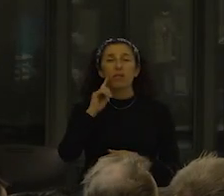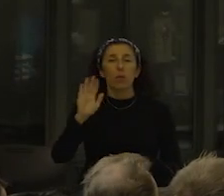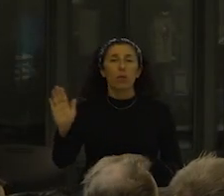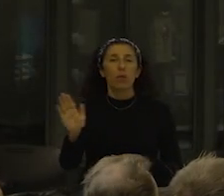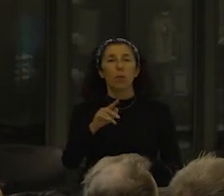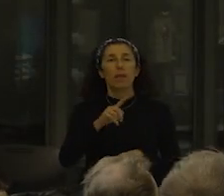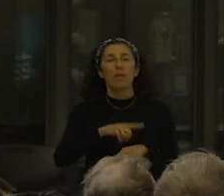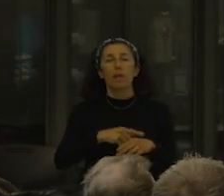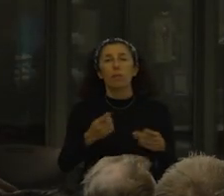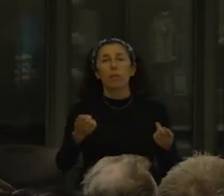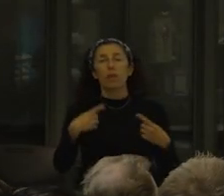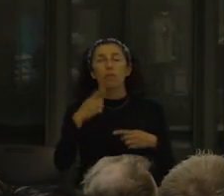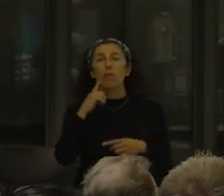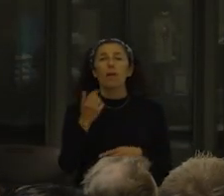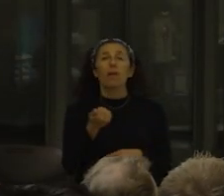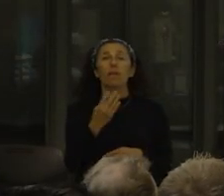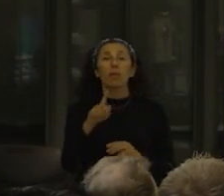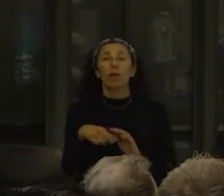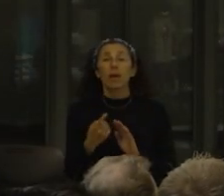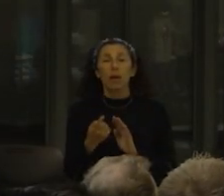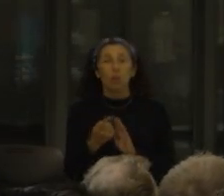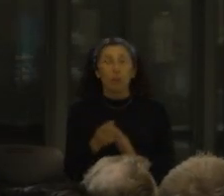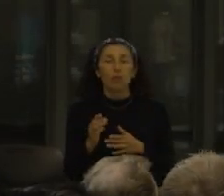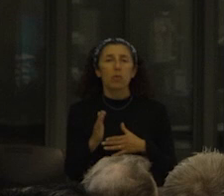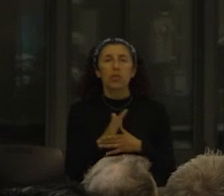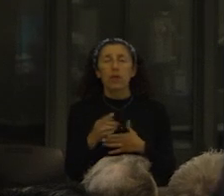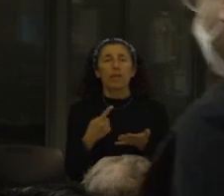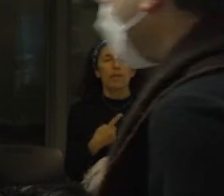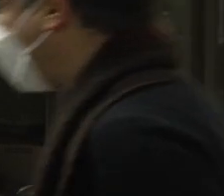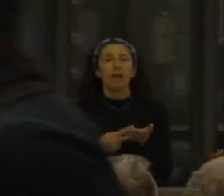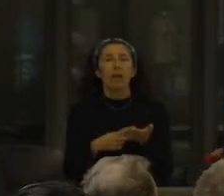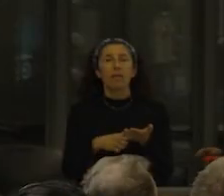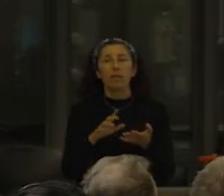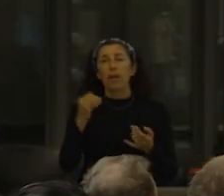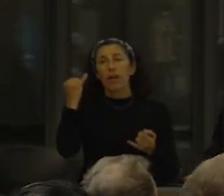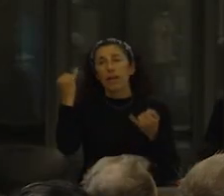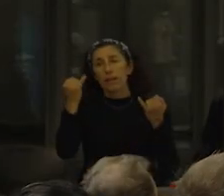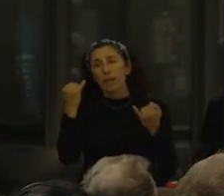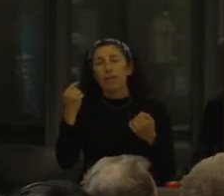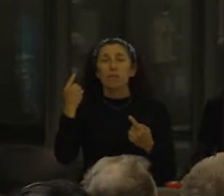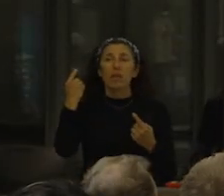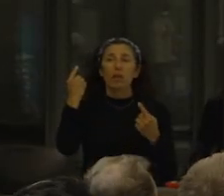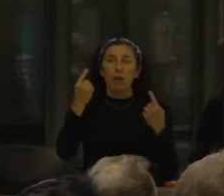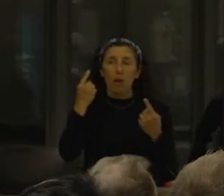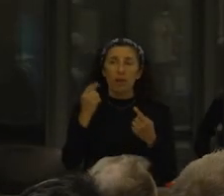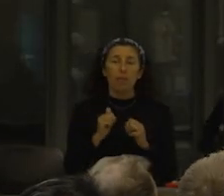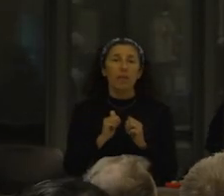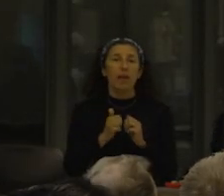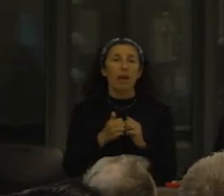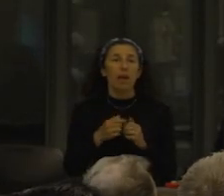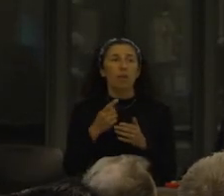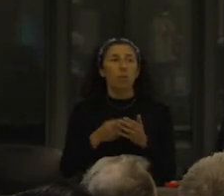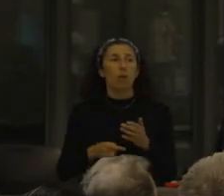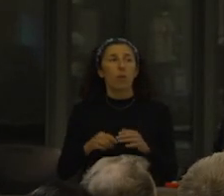evening a couple of hours to share with us your thoughts and ideas and to get a little bit more information about what we've been doing